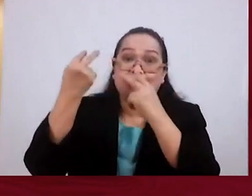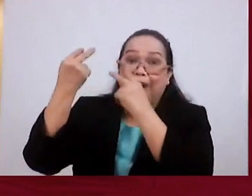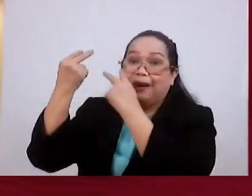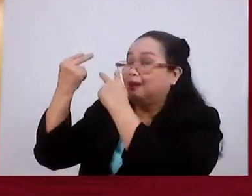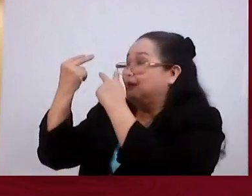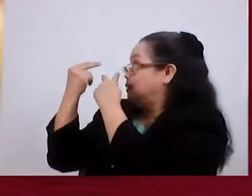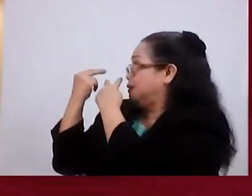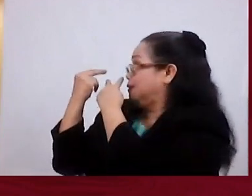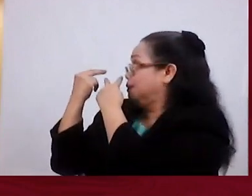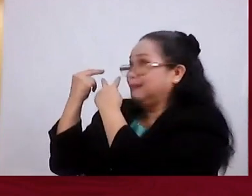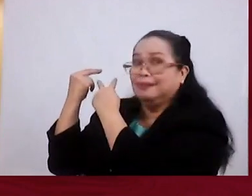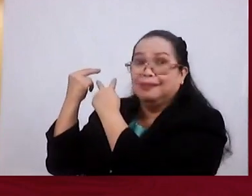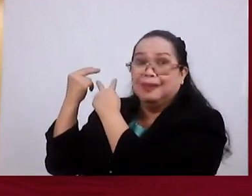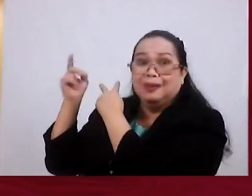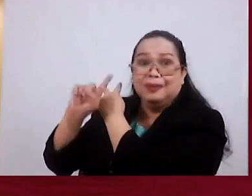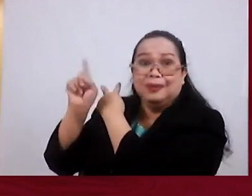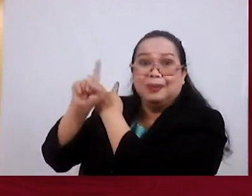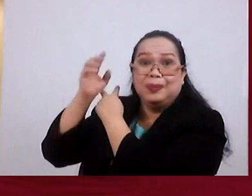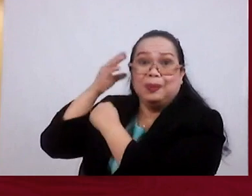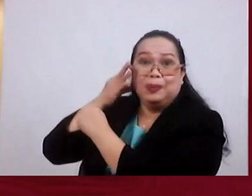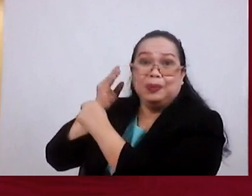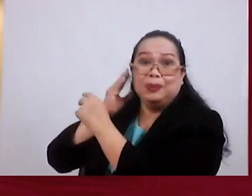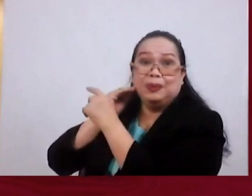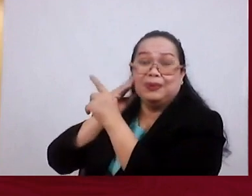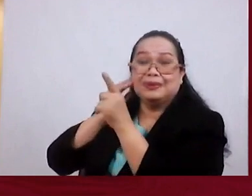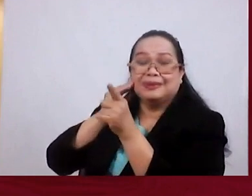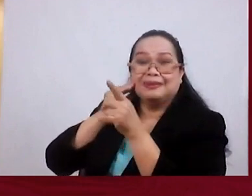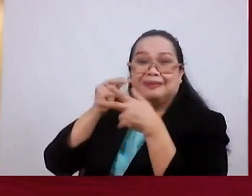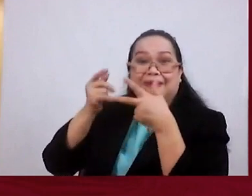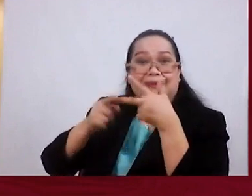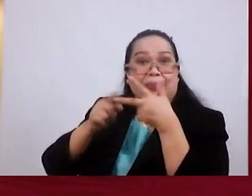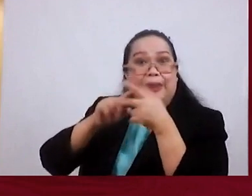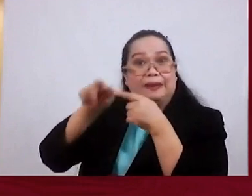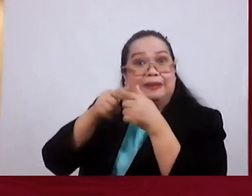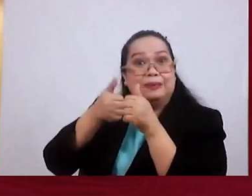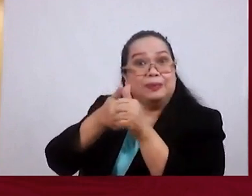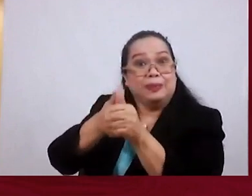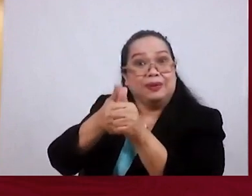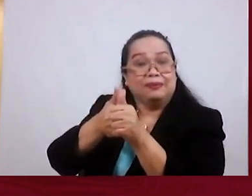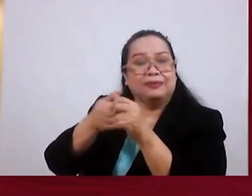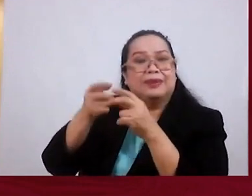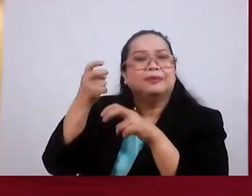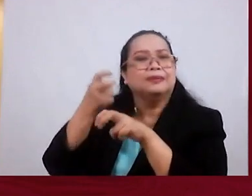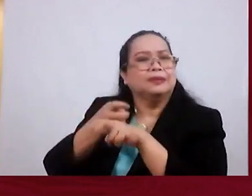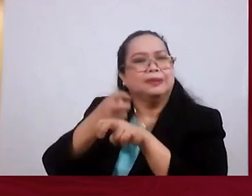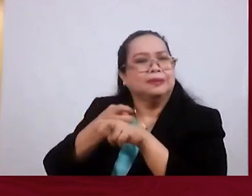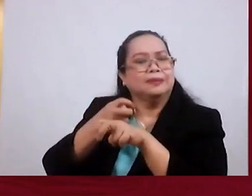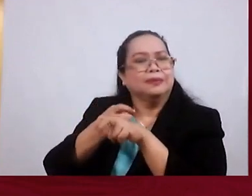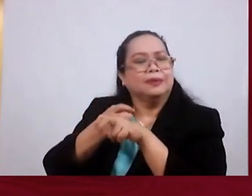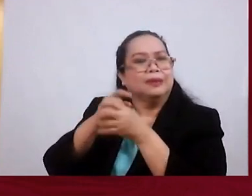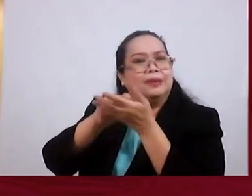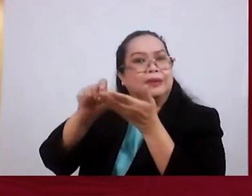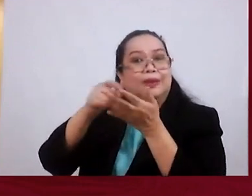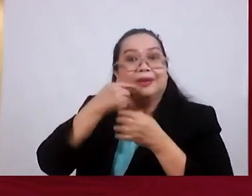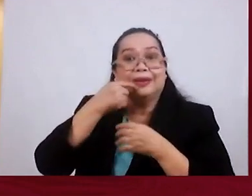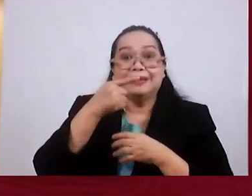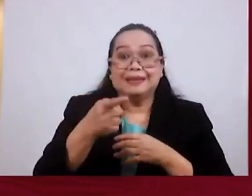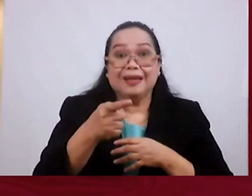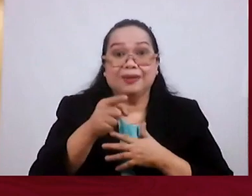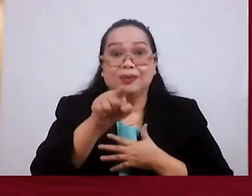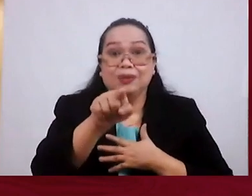And See How Far You've Come Third And Last When Following Christ Seems Too Hard The Writer Is Now Saying